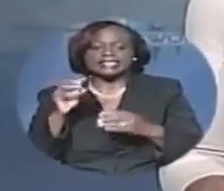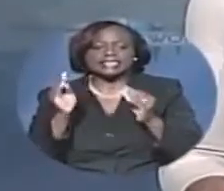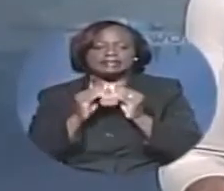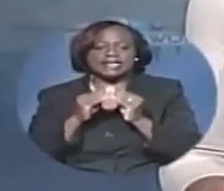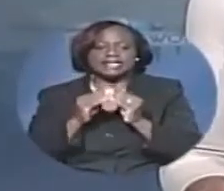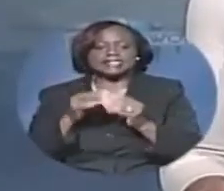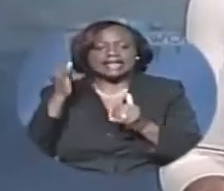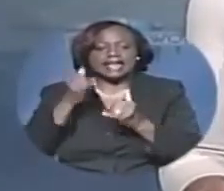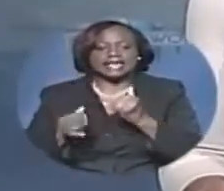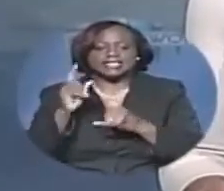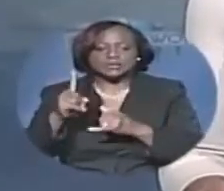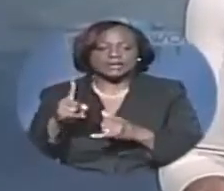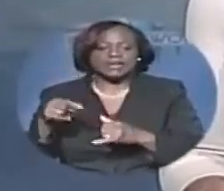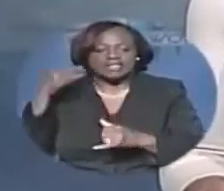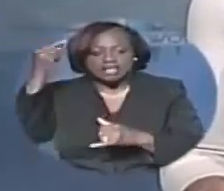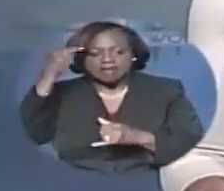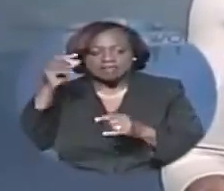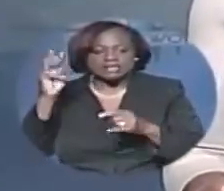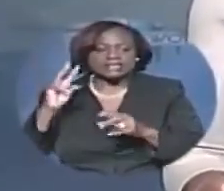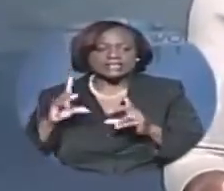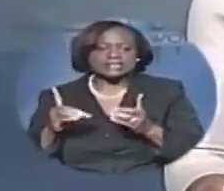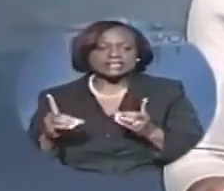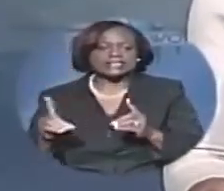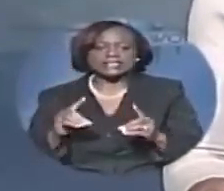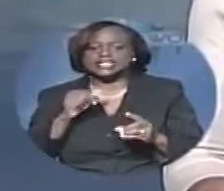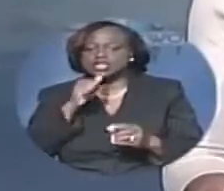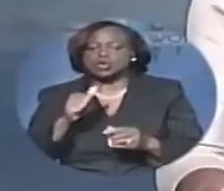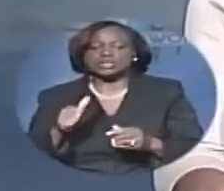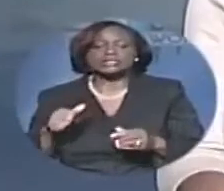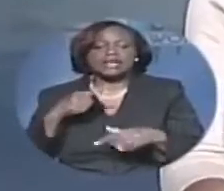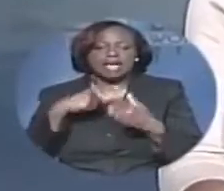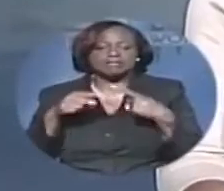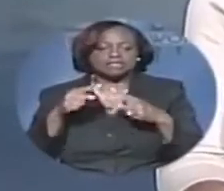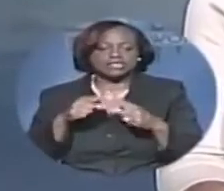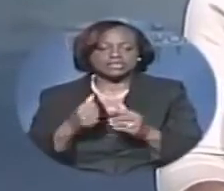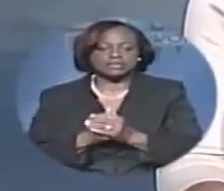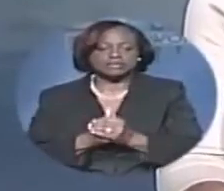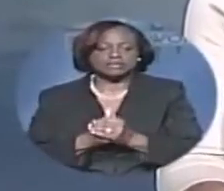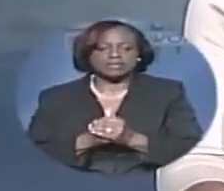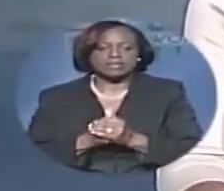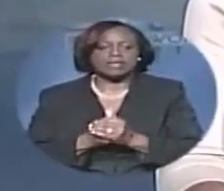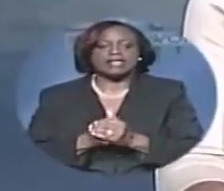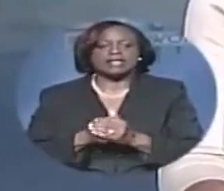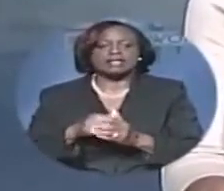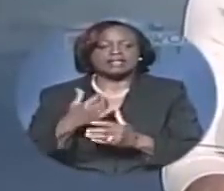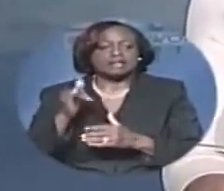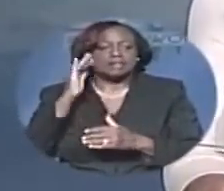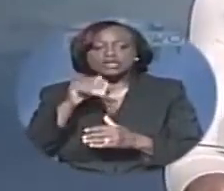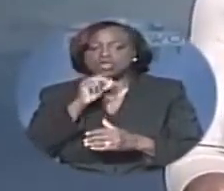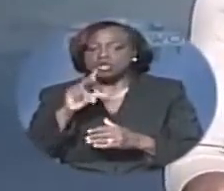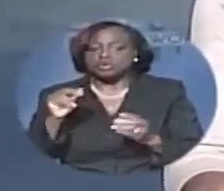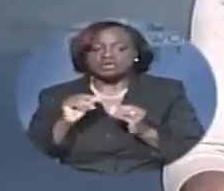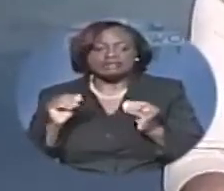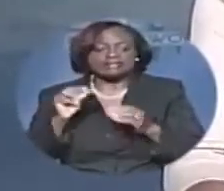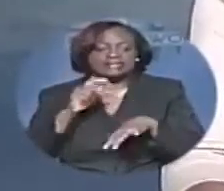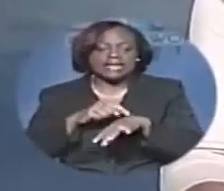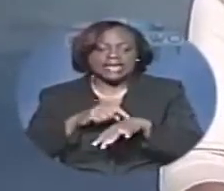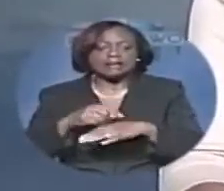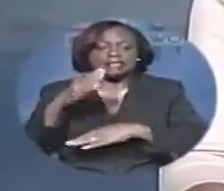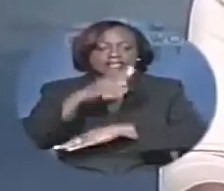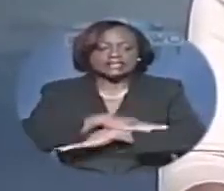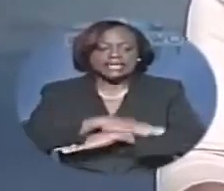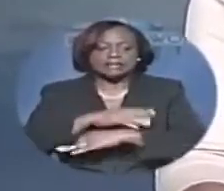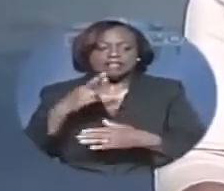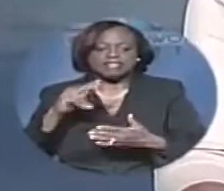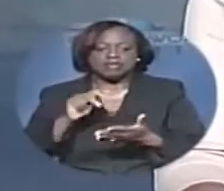Nottage said that if the House sessions continue in the fashion that they have, there will be no time to table the report. He said that if they are not allowed